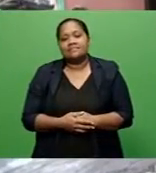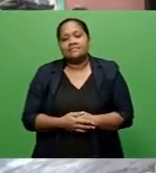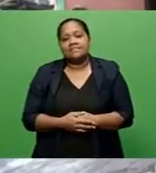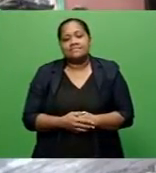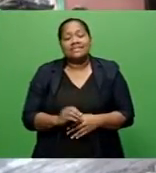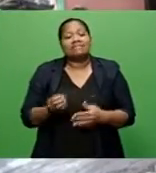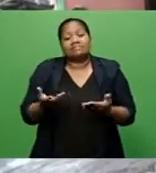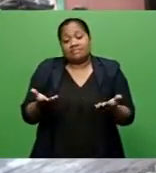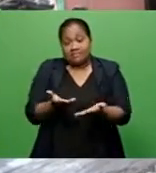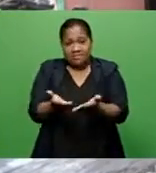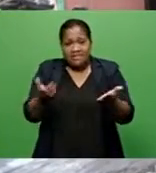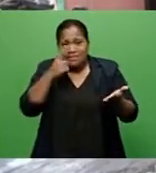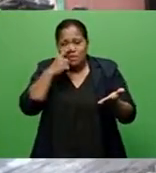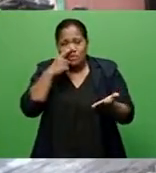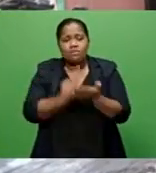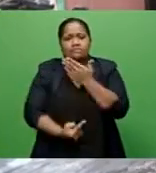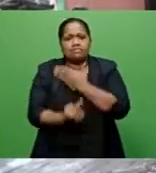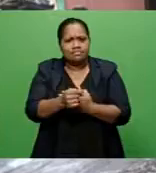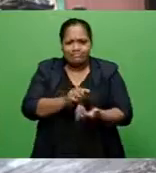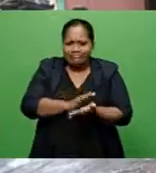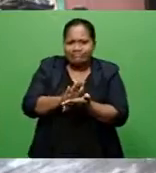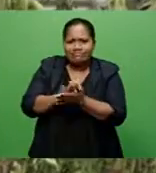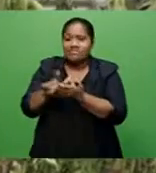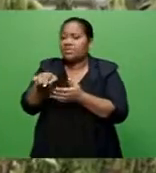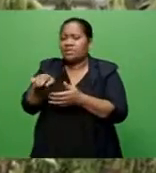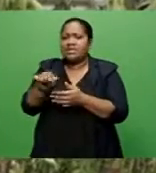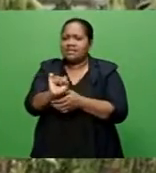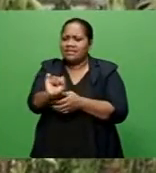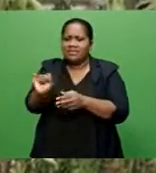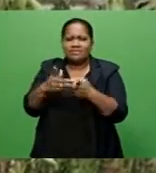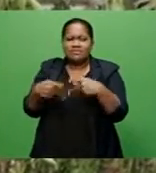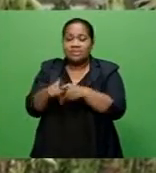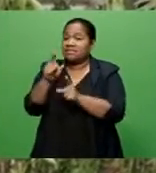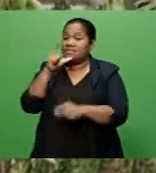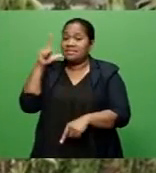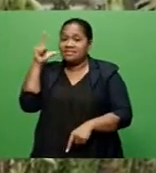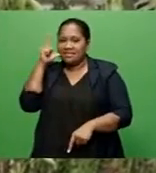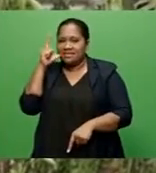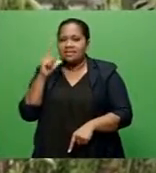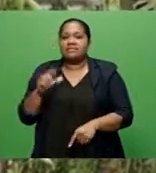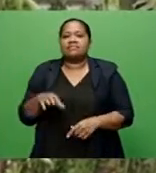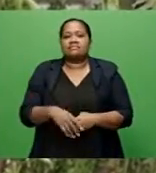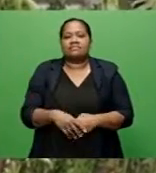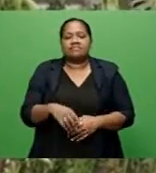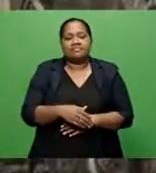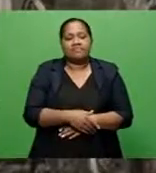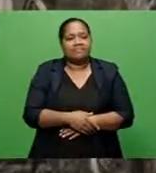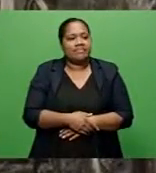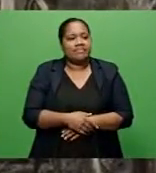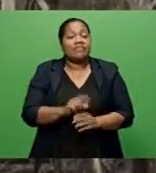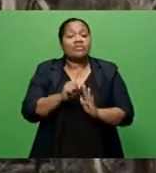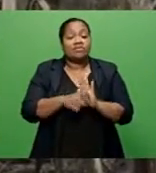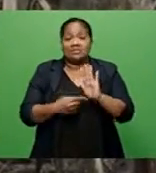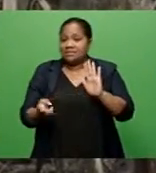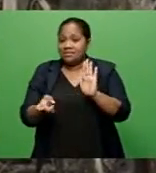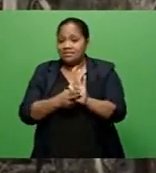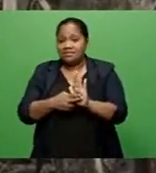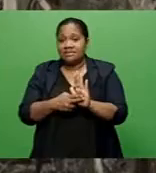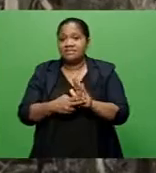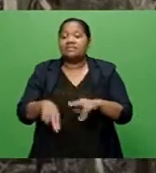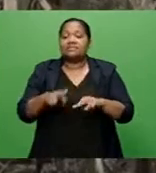These residents have cleaned their surrounding yesterday from the mess caused by the severe flooding. Shosayan Nunga,